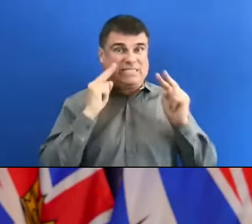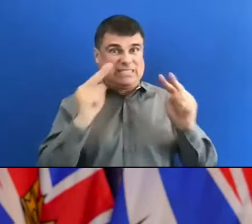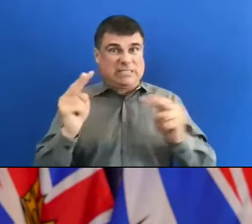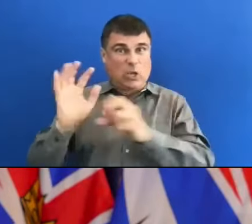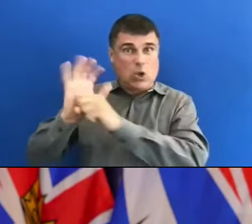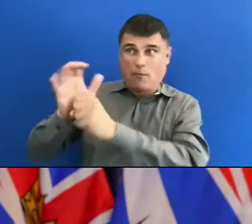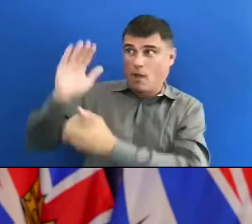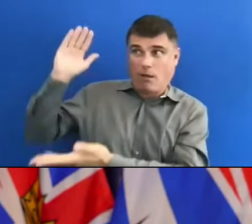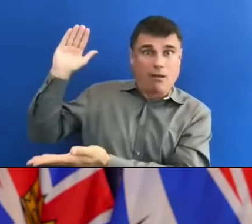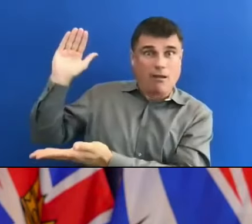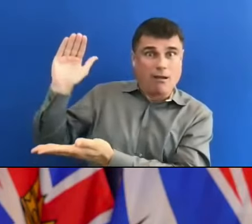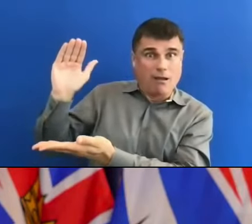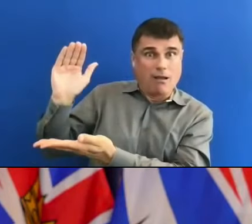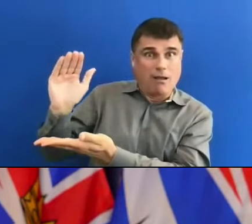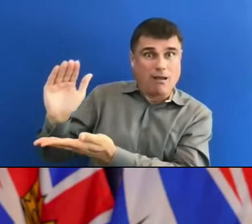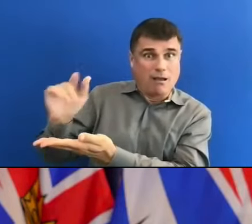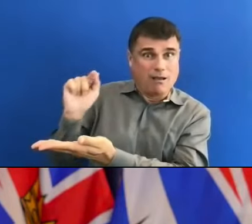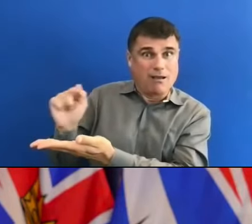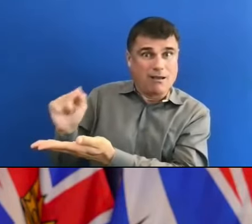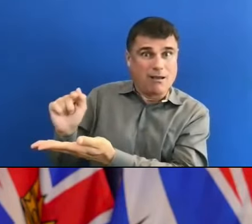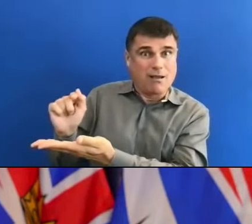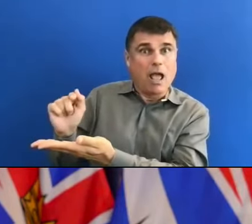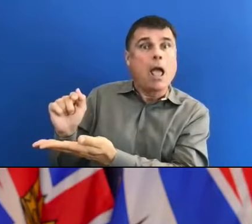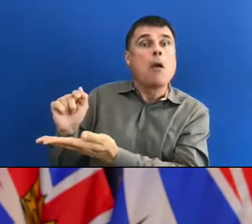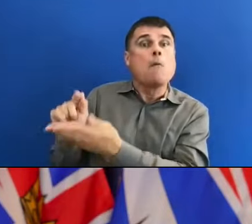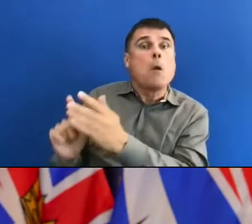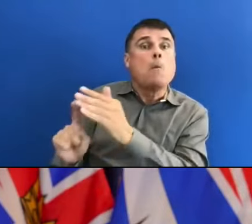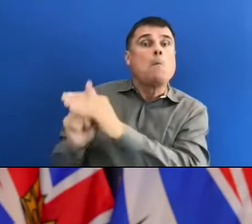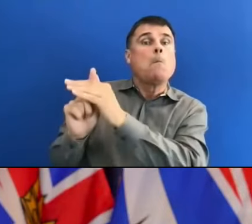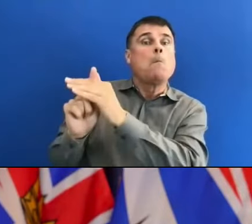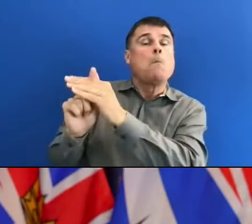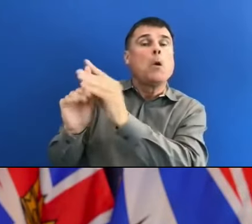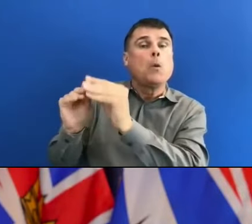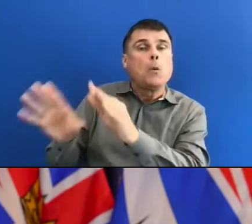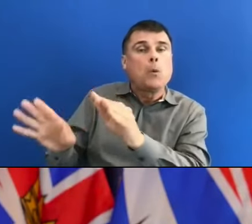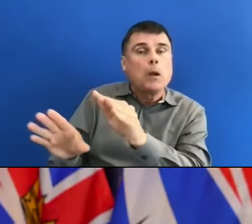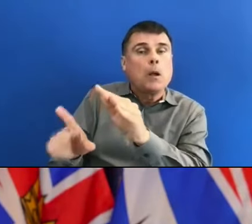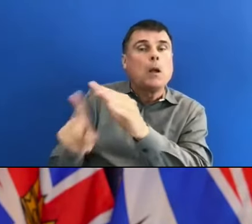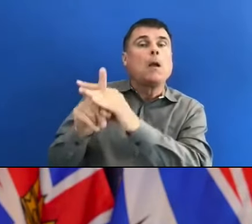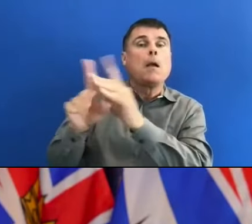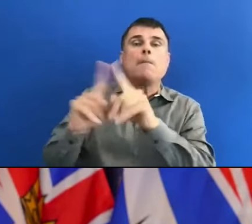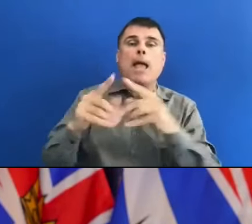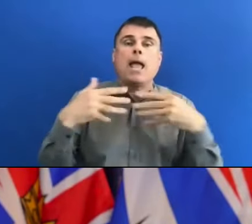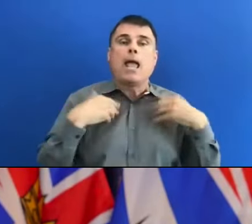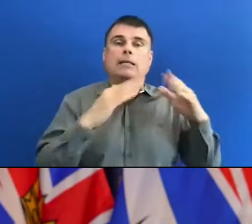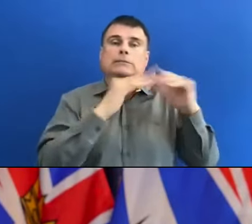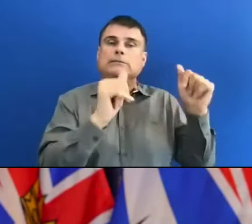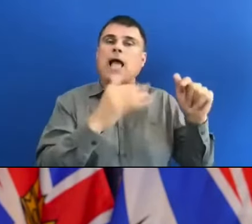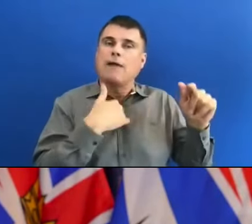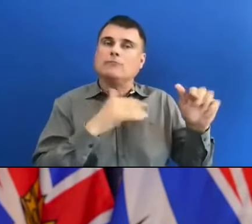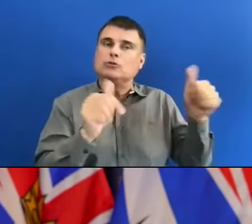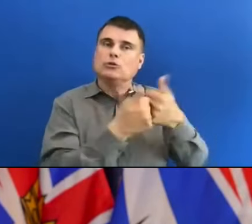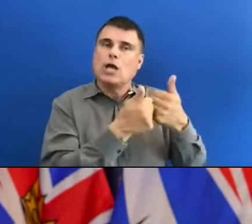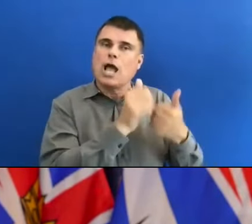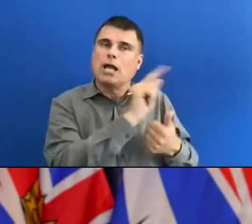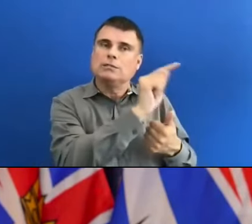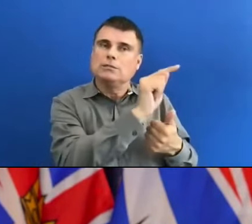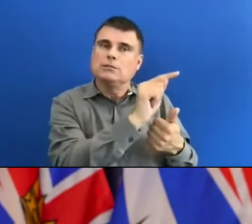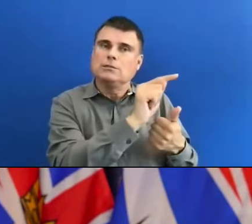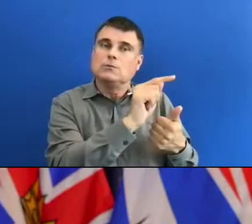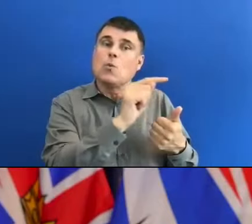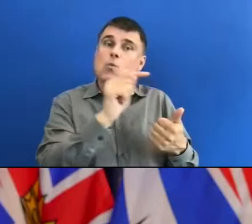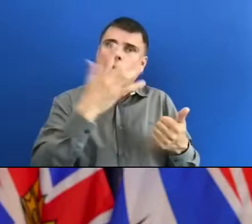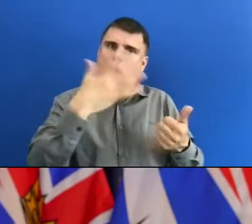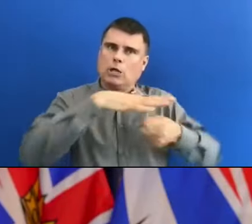is going to be a real challenge for our health care system. Because our system has been stressed over time by